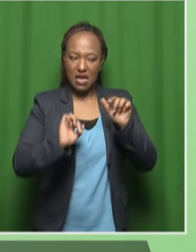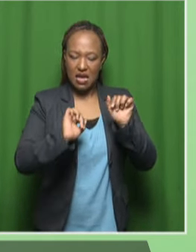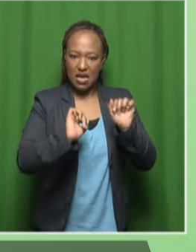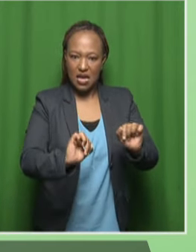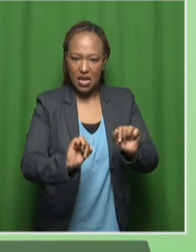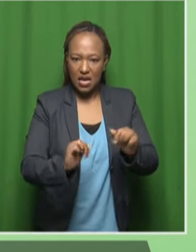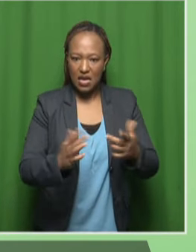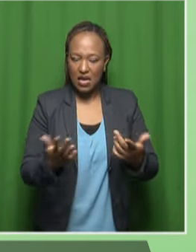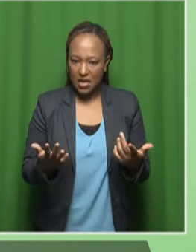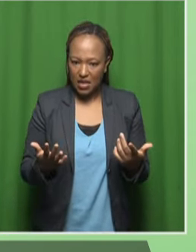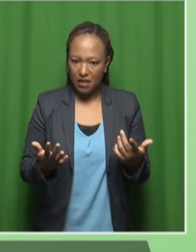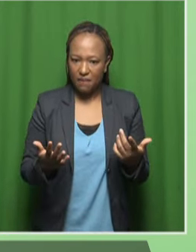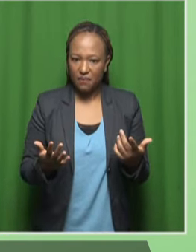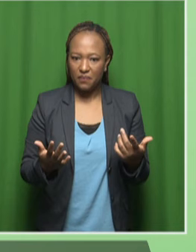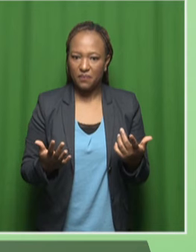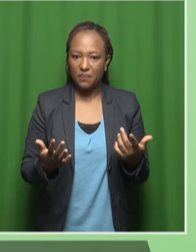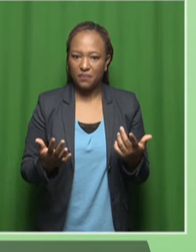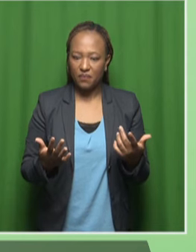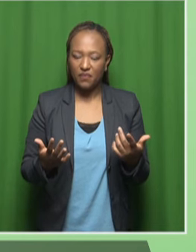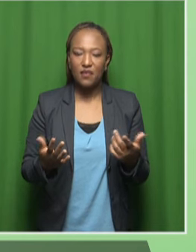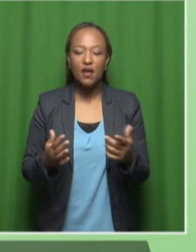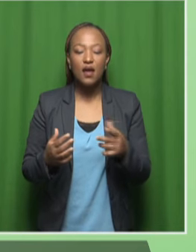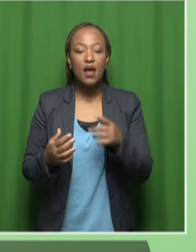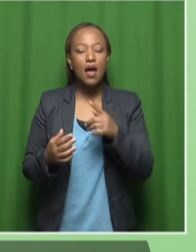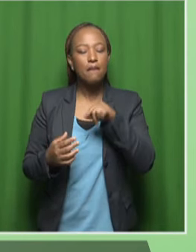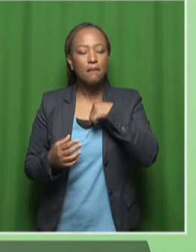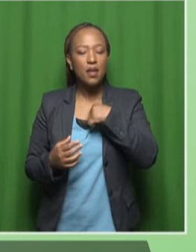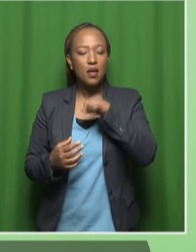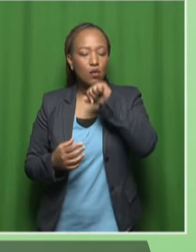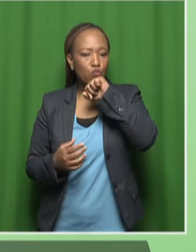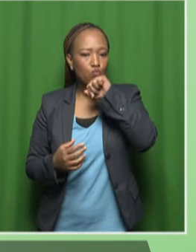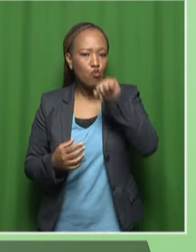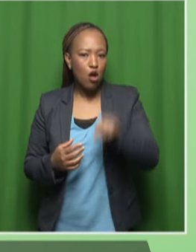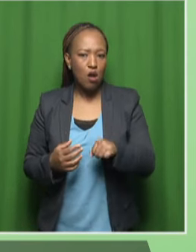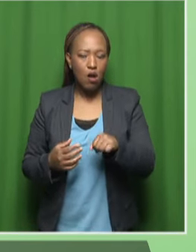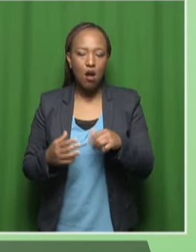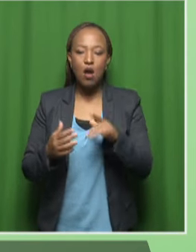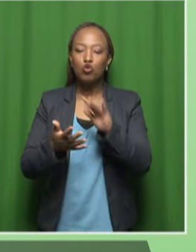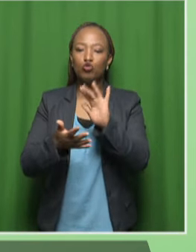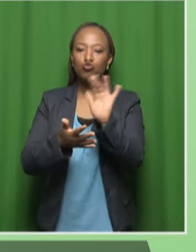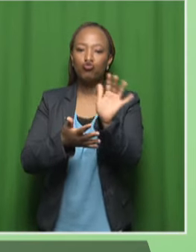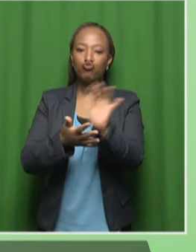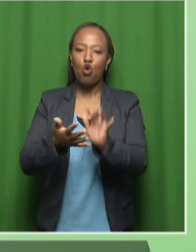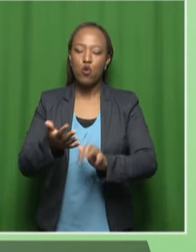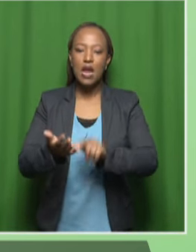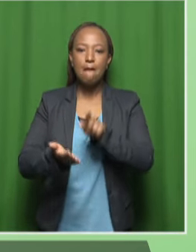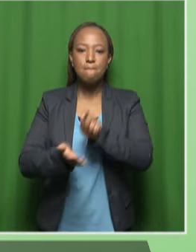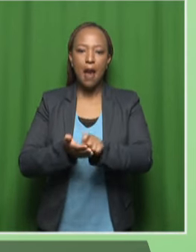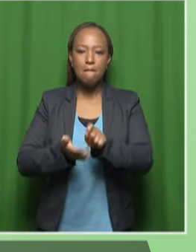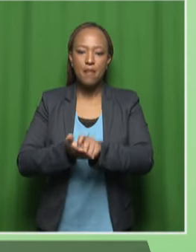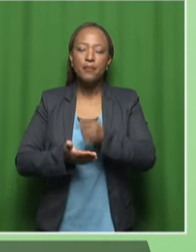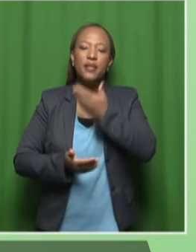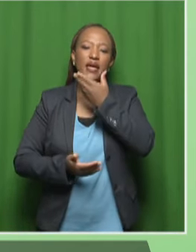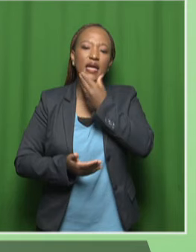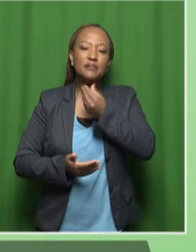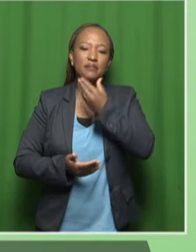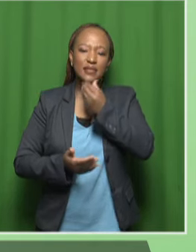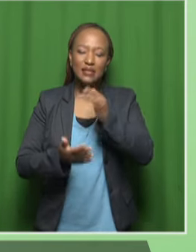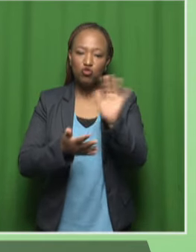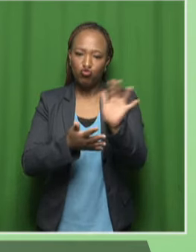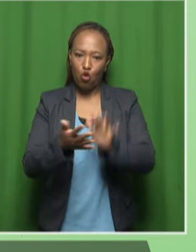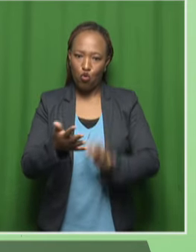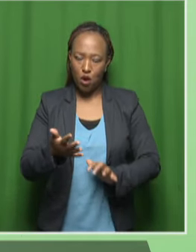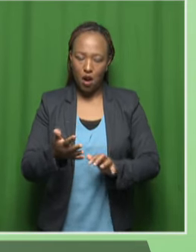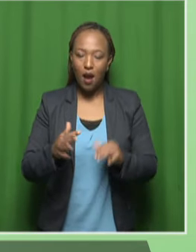And I love the way the story was written. It's a Christmas story. Yes, yes.